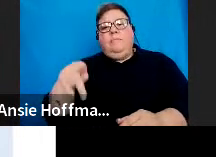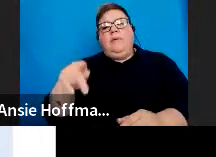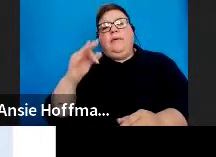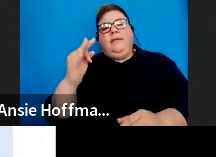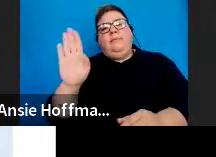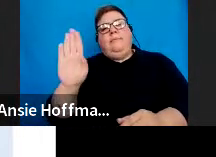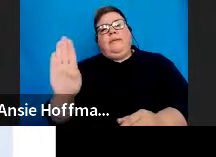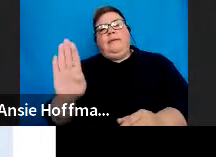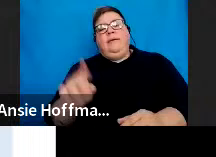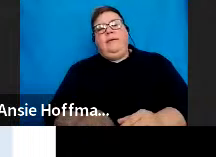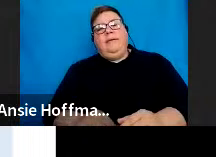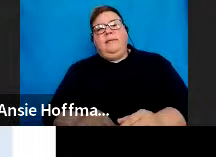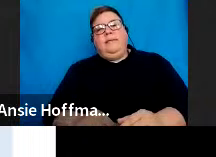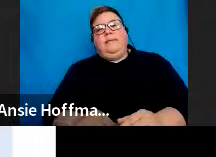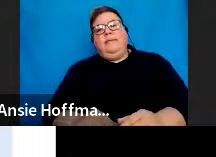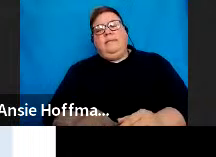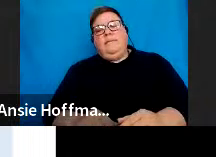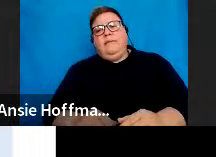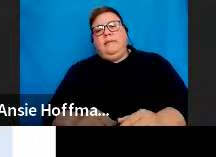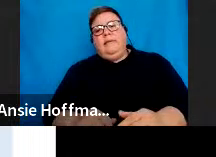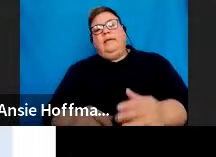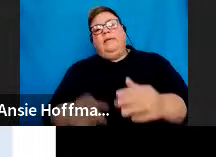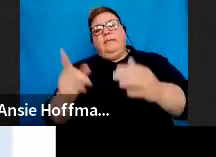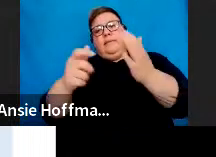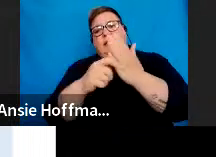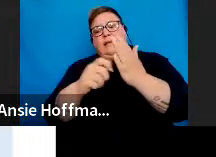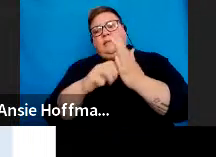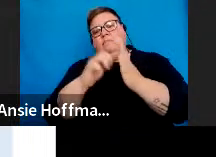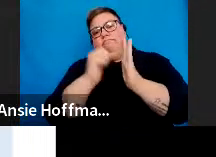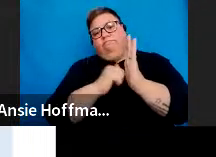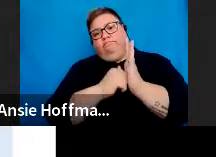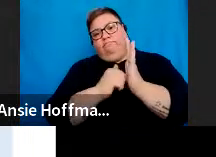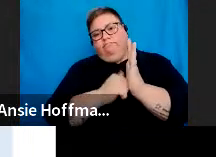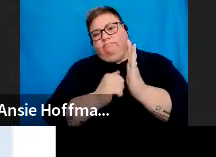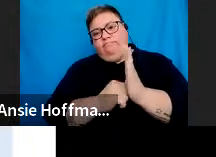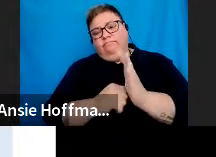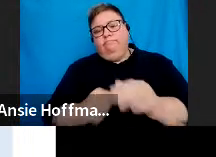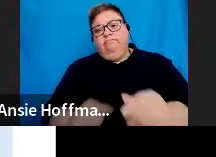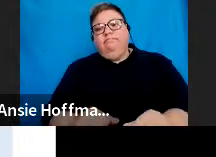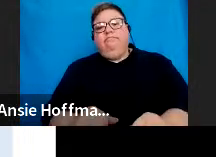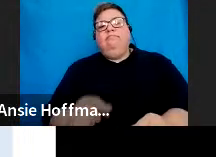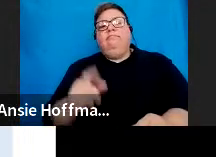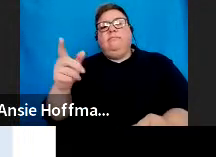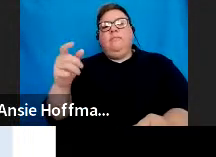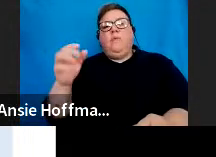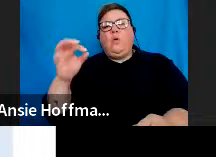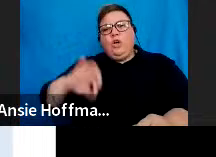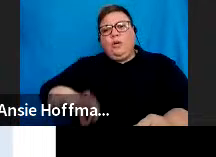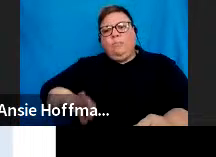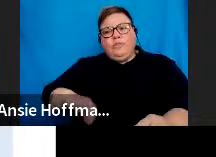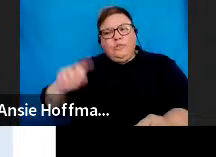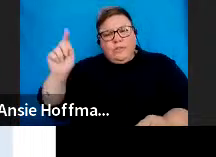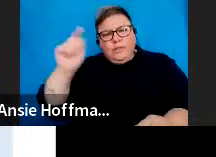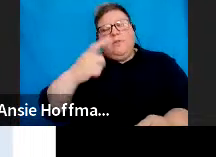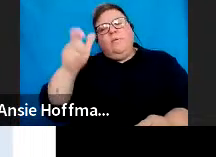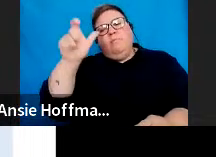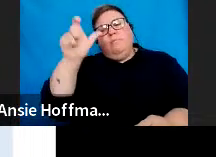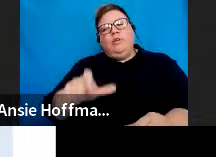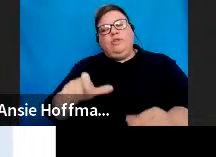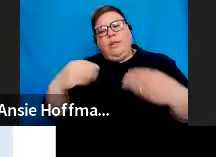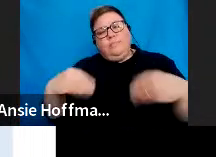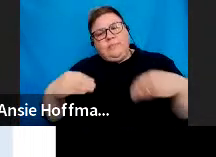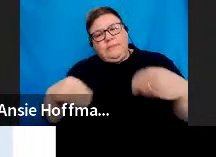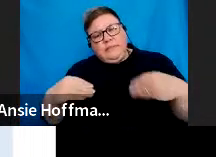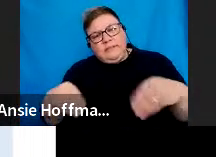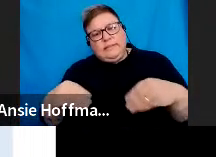which is your employee's tax to be deducted at a fixed percentage. Here again, we're looking at commission agents, our personal service companies, as well as